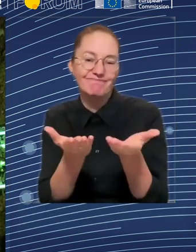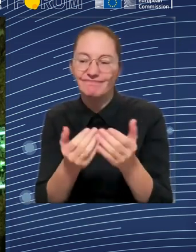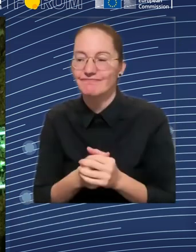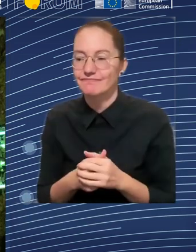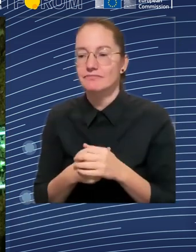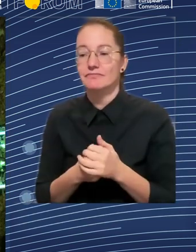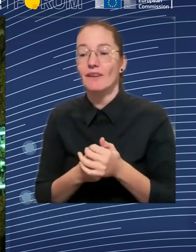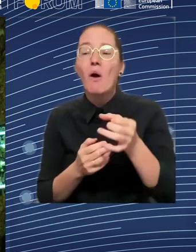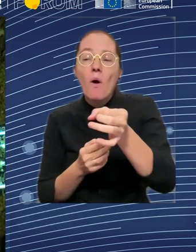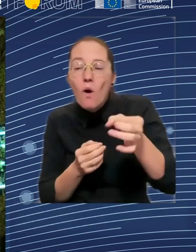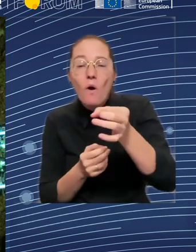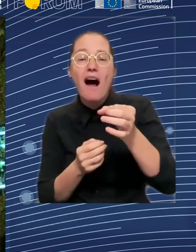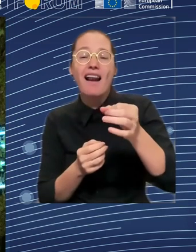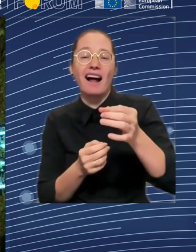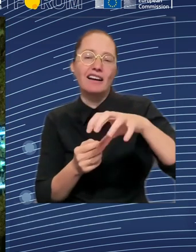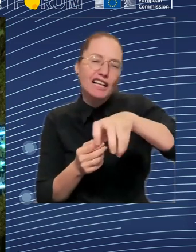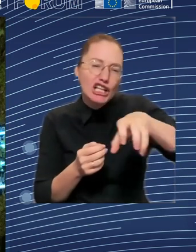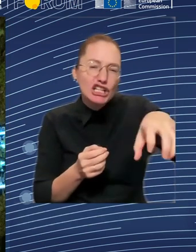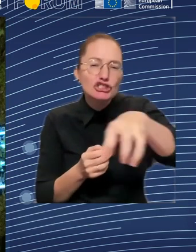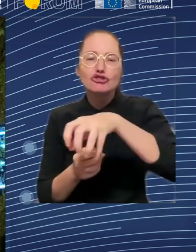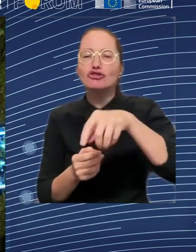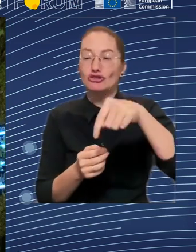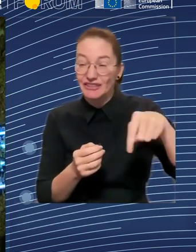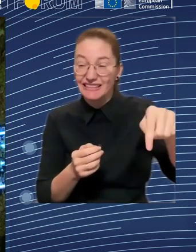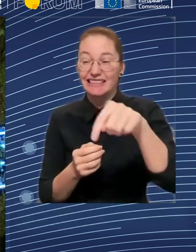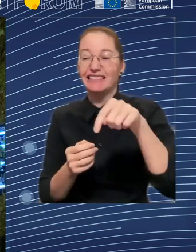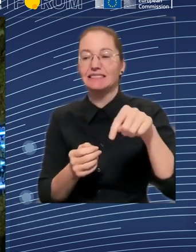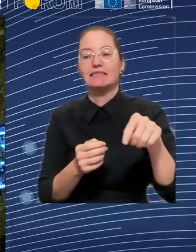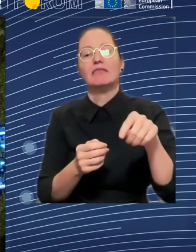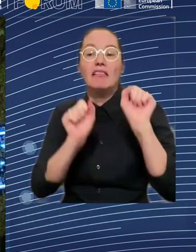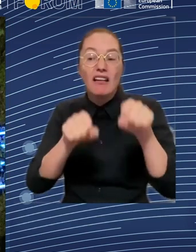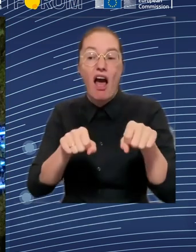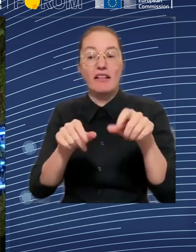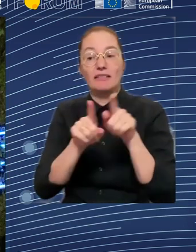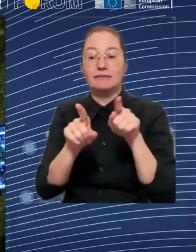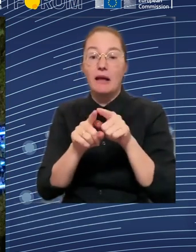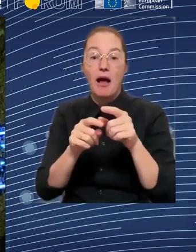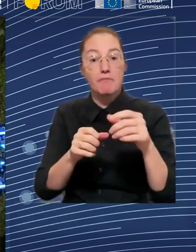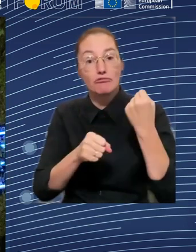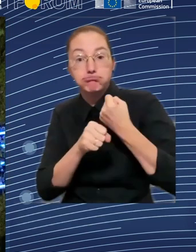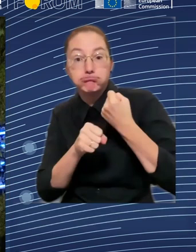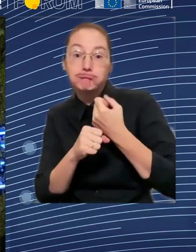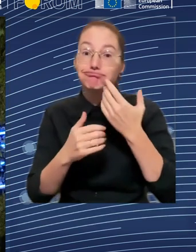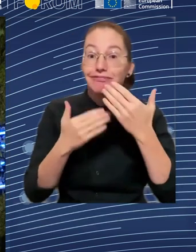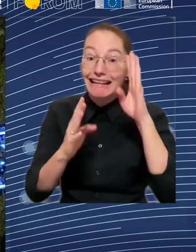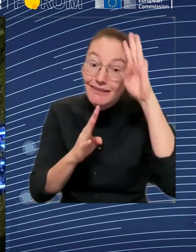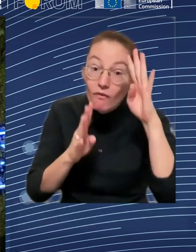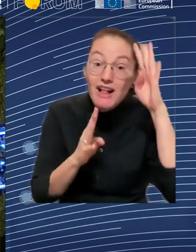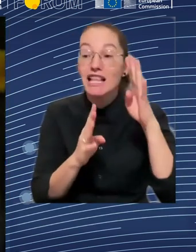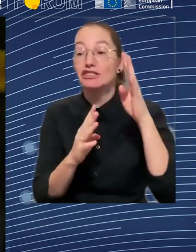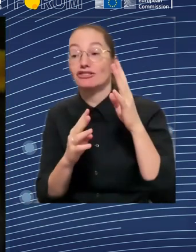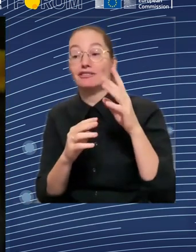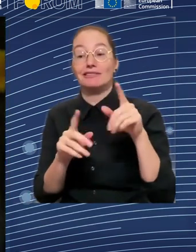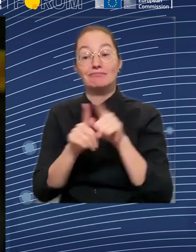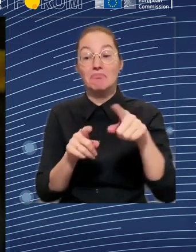European municipalities and regions are very engaged in working for undergoing together with its citizens